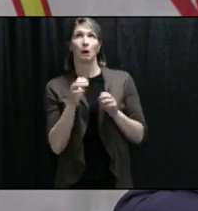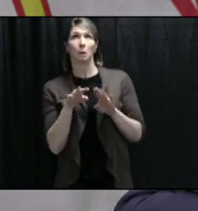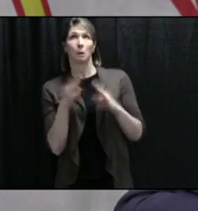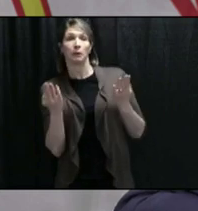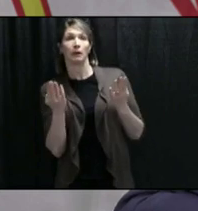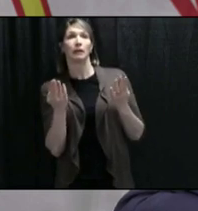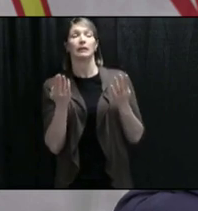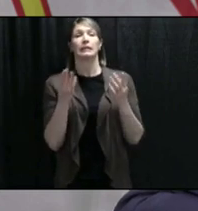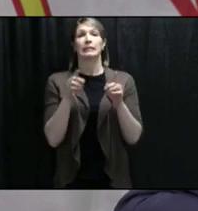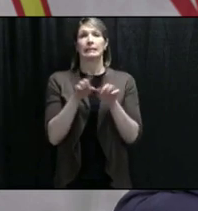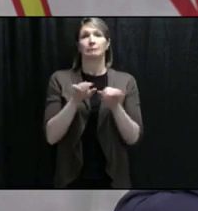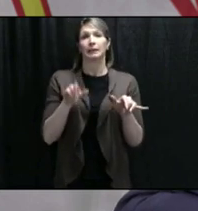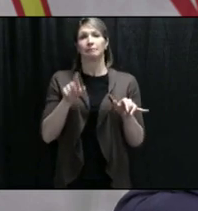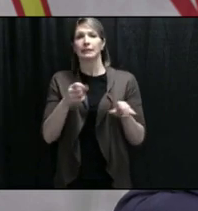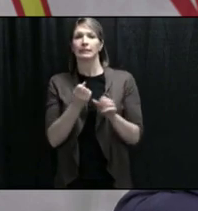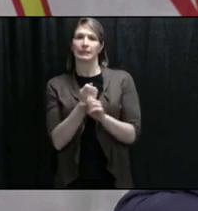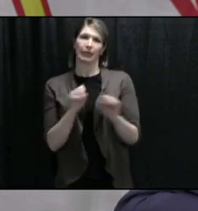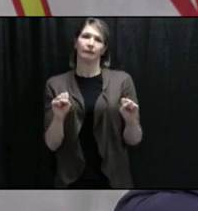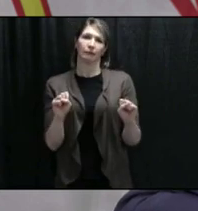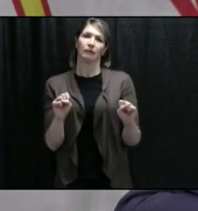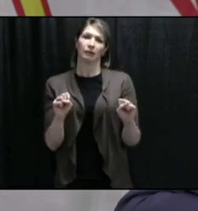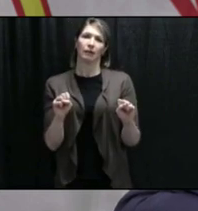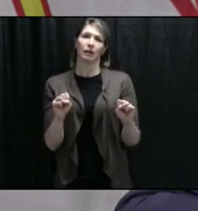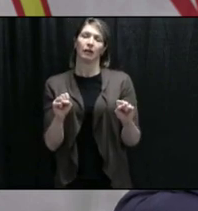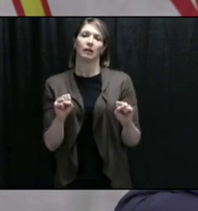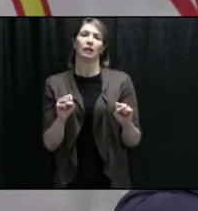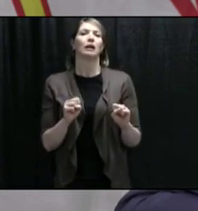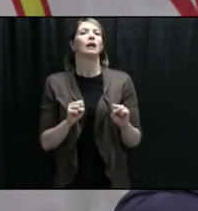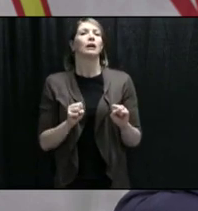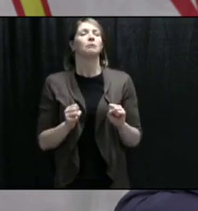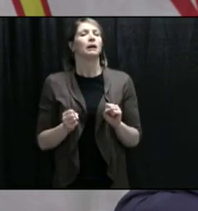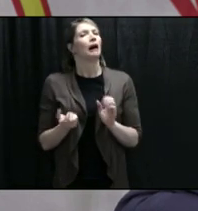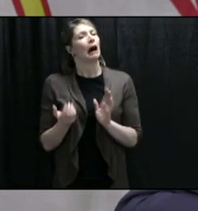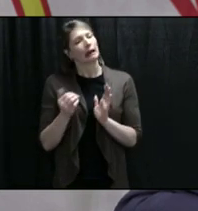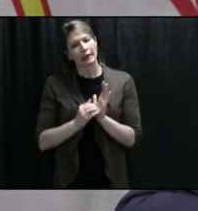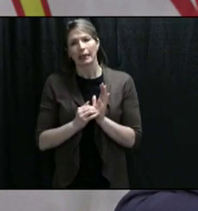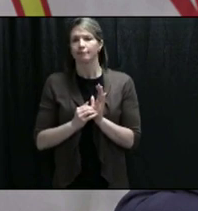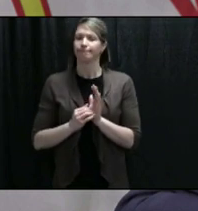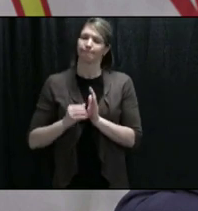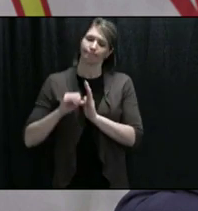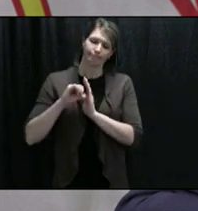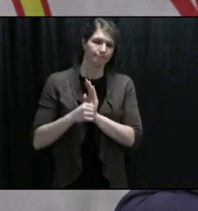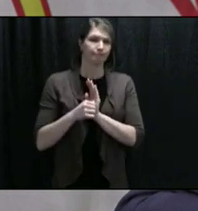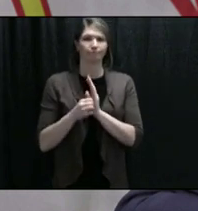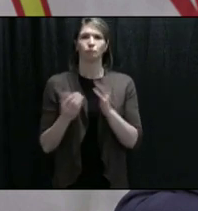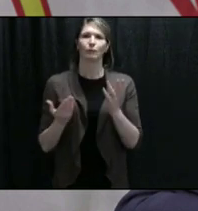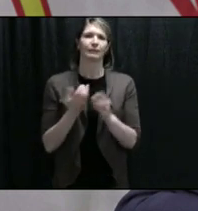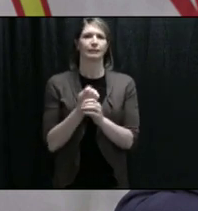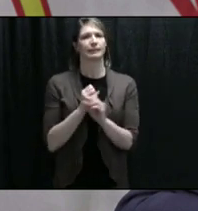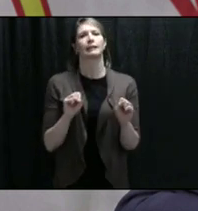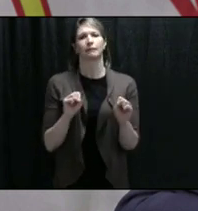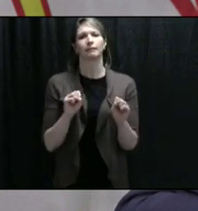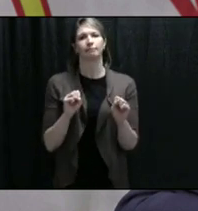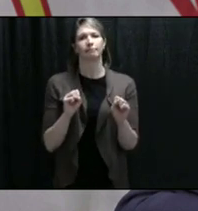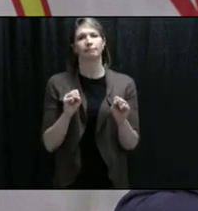But ideally, we must, and fundamental to all of this, is have a safe working environment for all those involved.